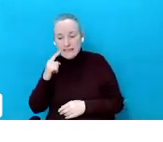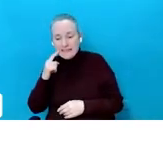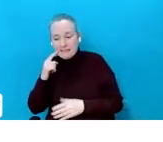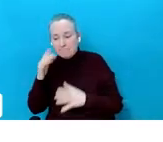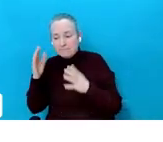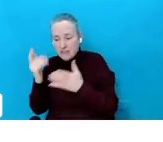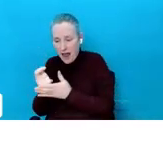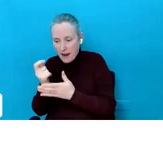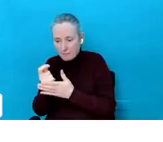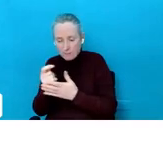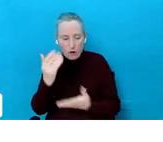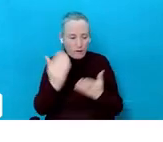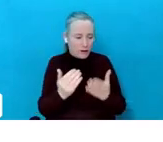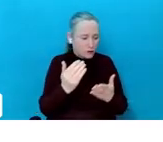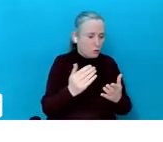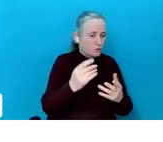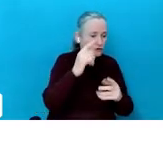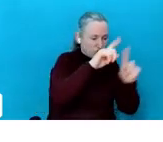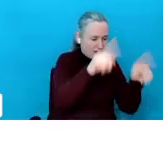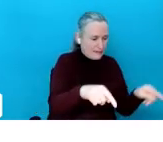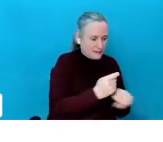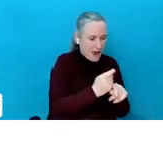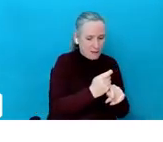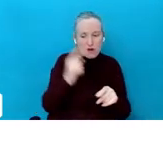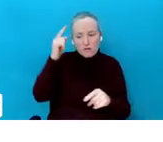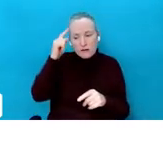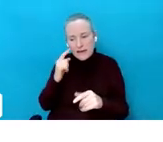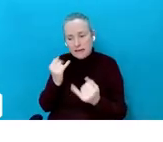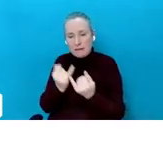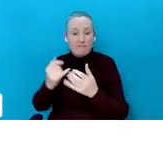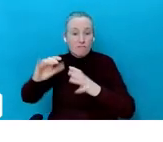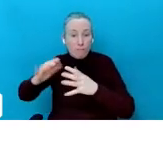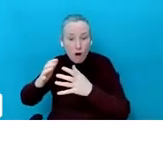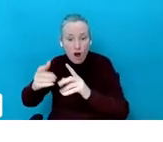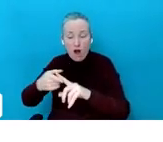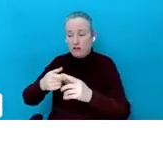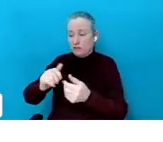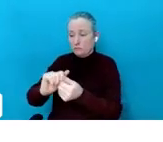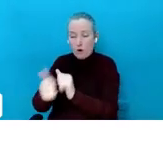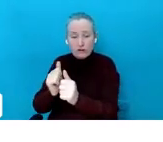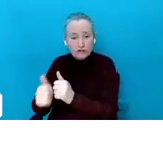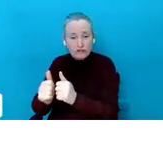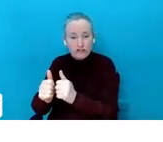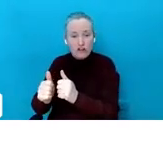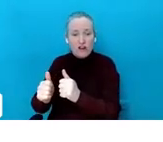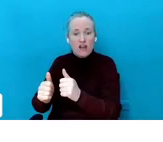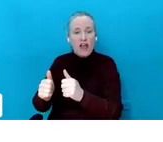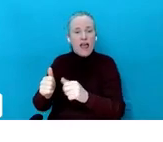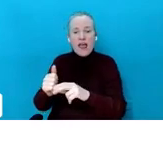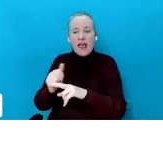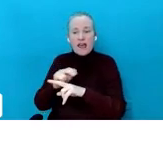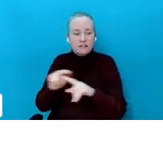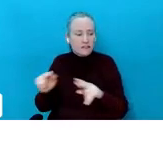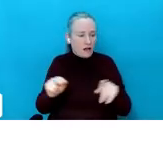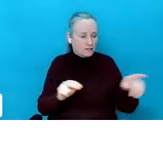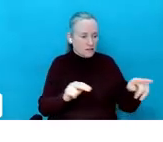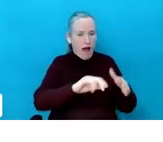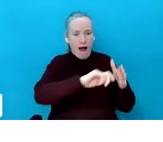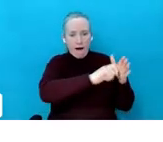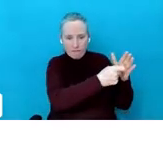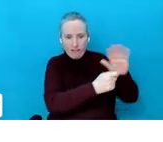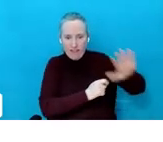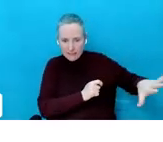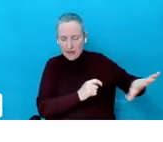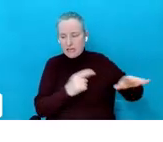the green time could be football, it could be sports, but, you know, that not turning that off. It's what can we turn on? So